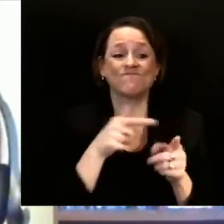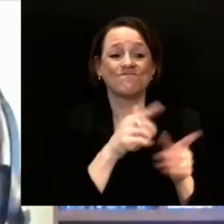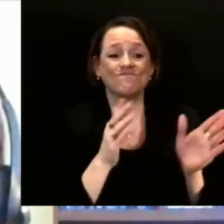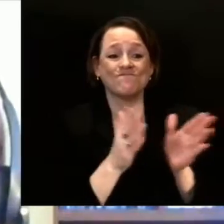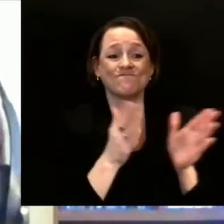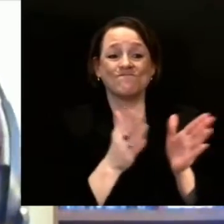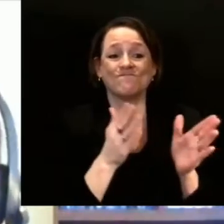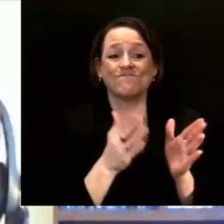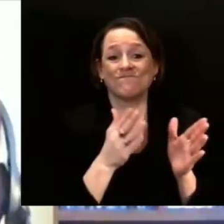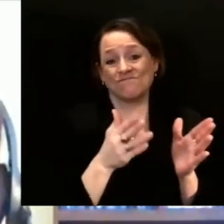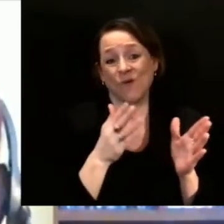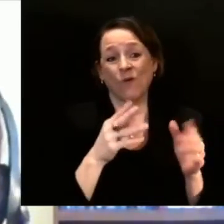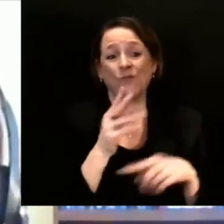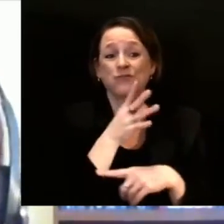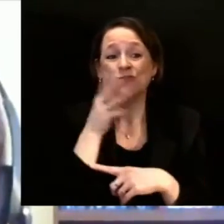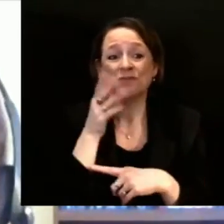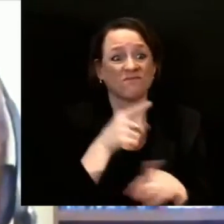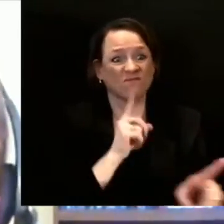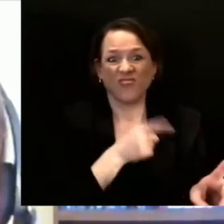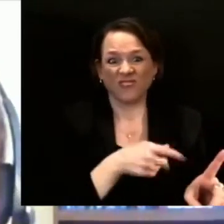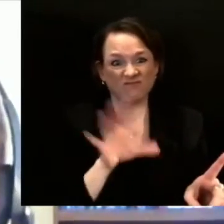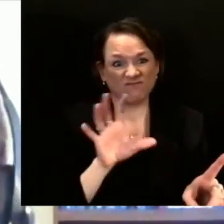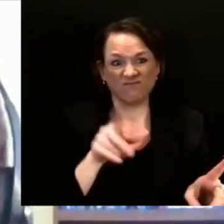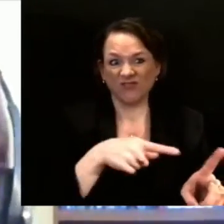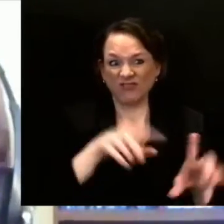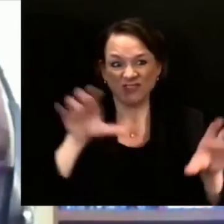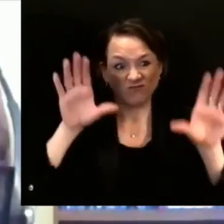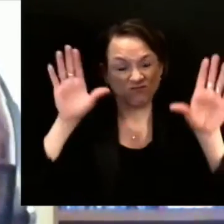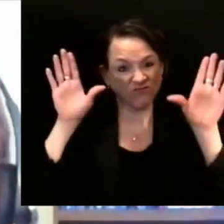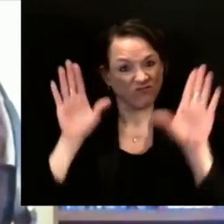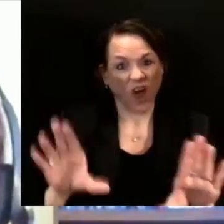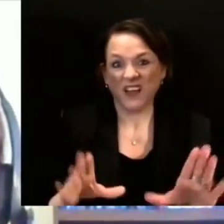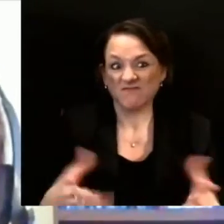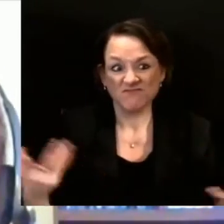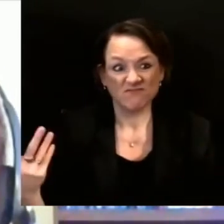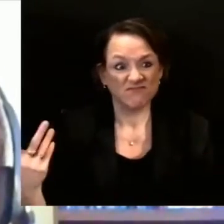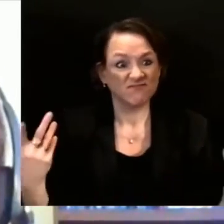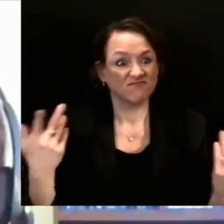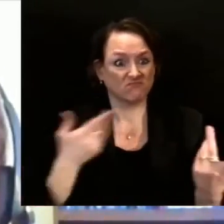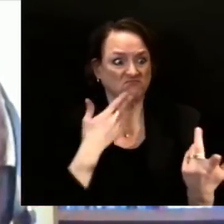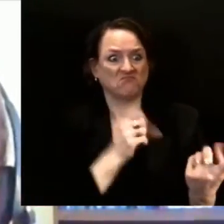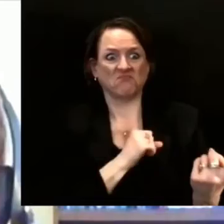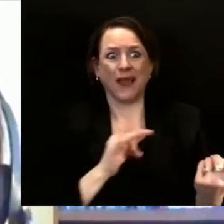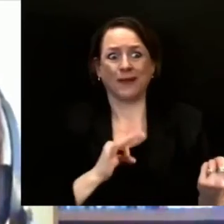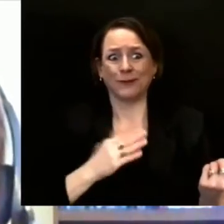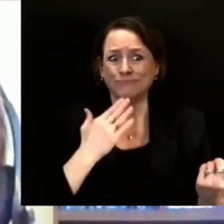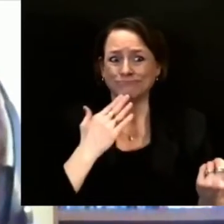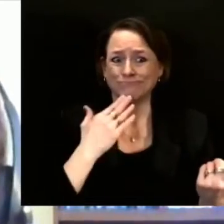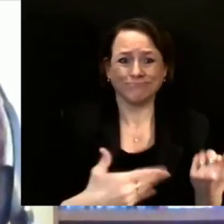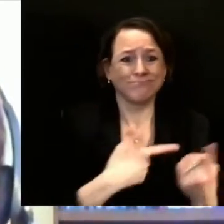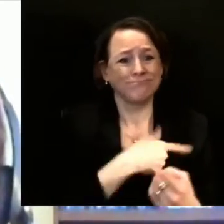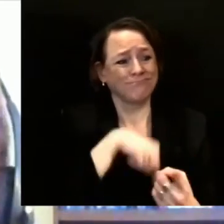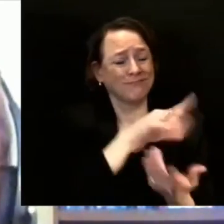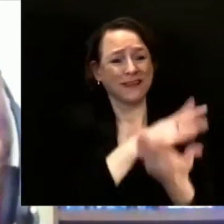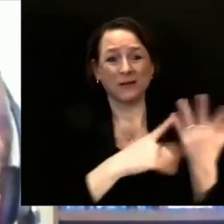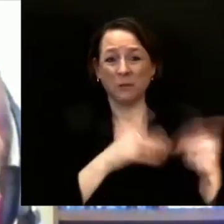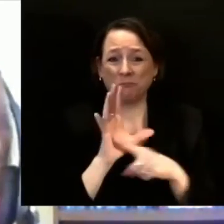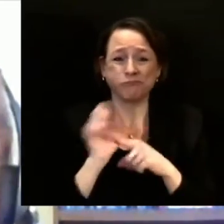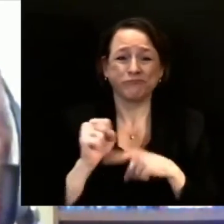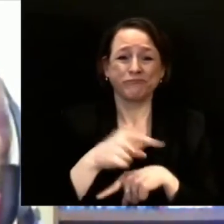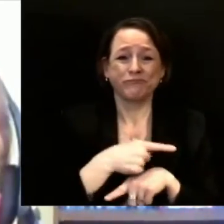staff are in their local health department, how many staff are in their local healthcare system. But I do want to say,